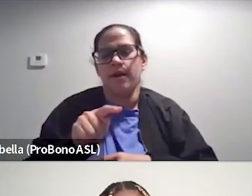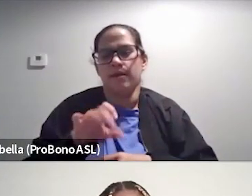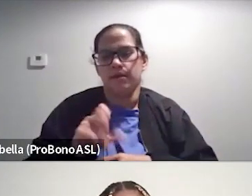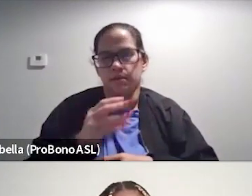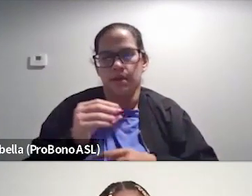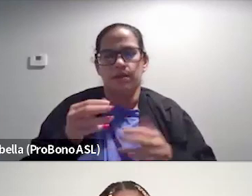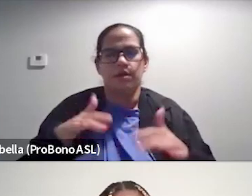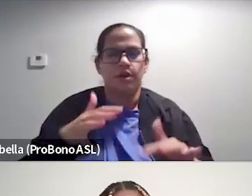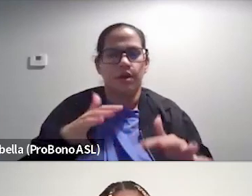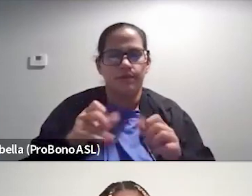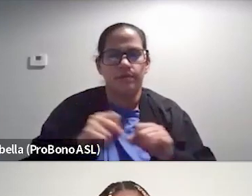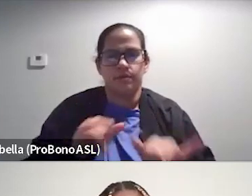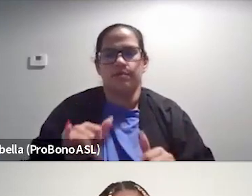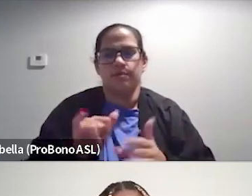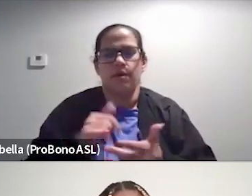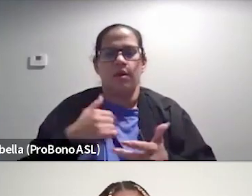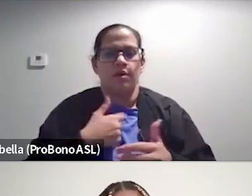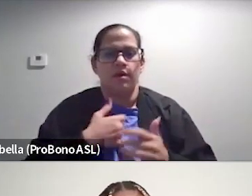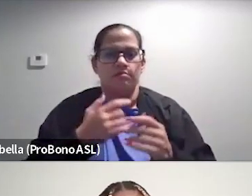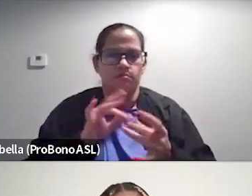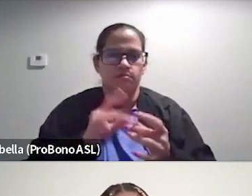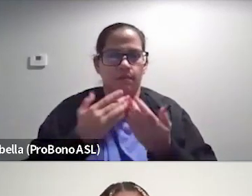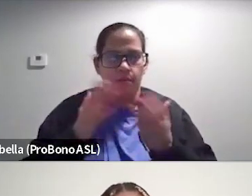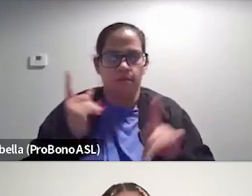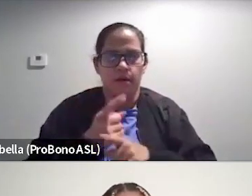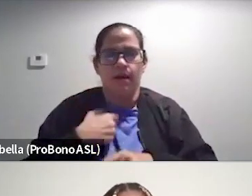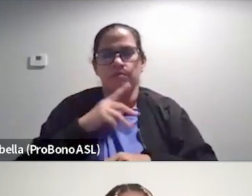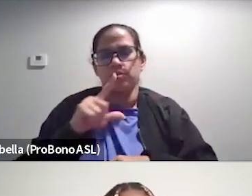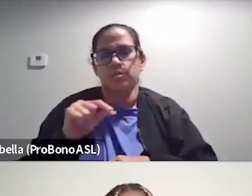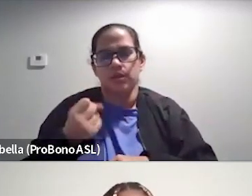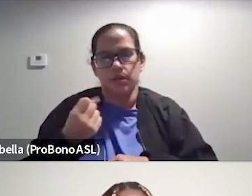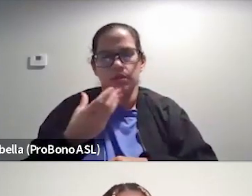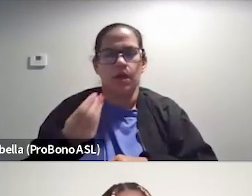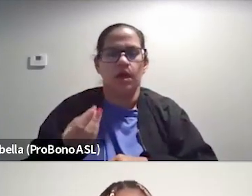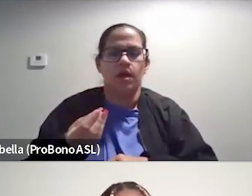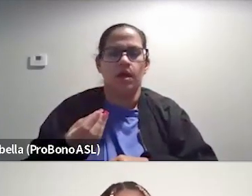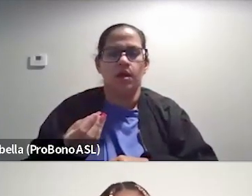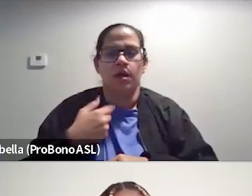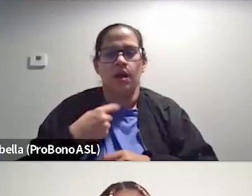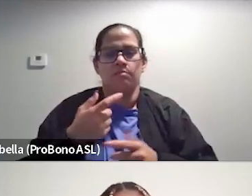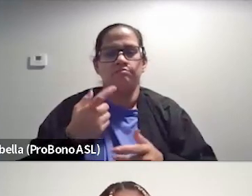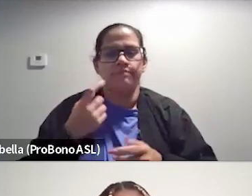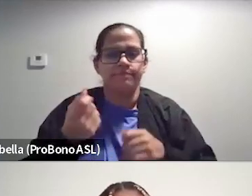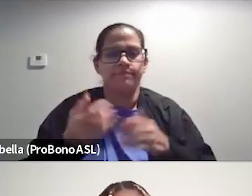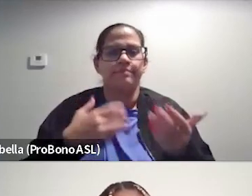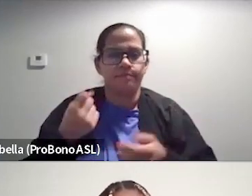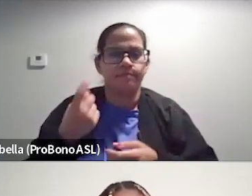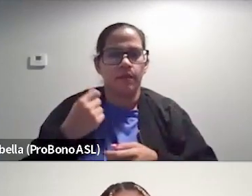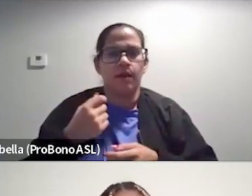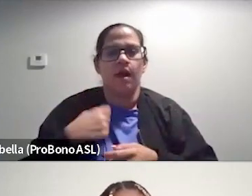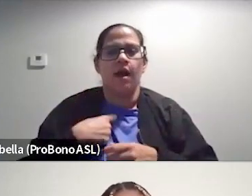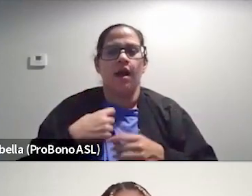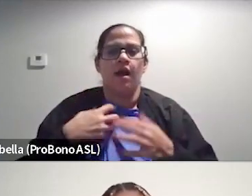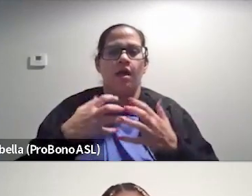to the degree that we are kind of publicly, right? Um, I was in my twenties and I had come to understand that I kind of wore my body